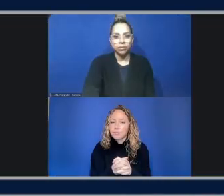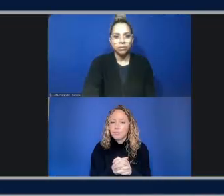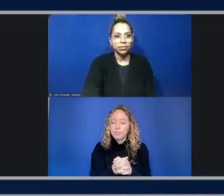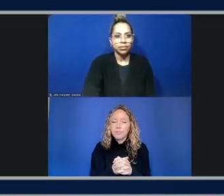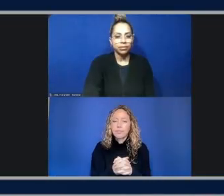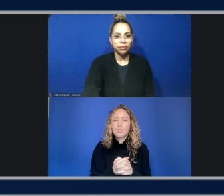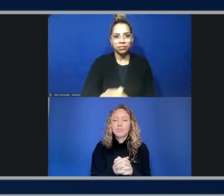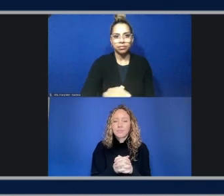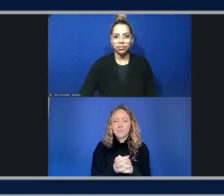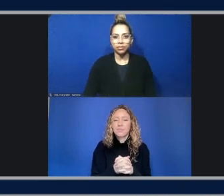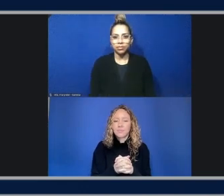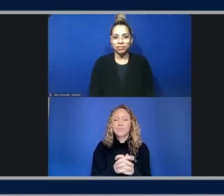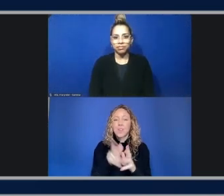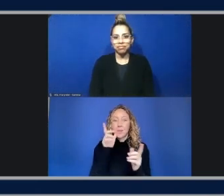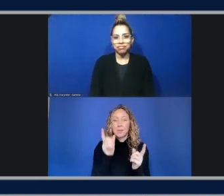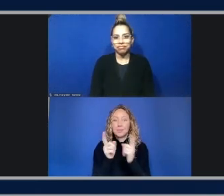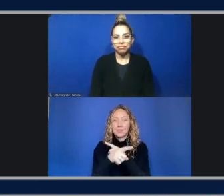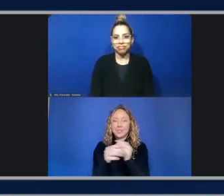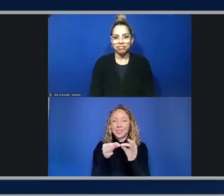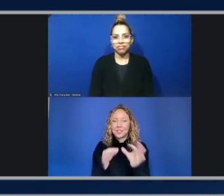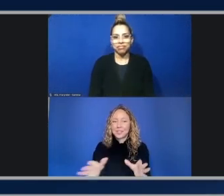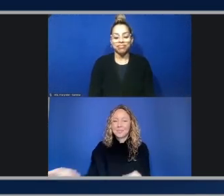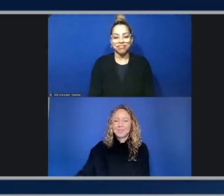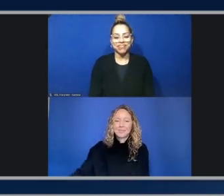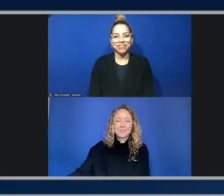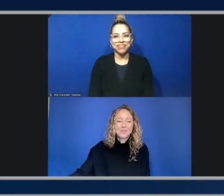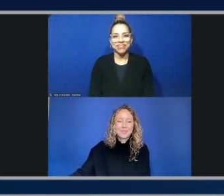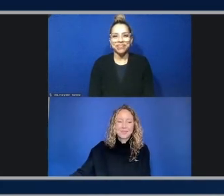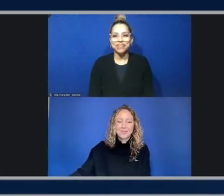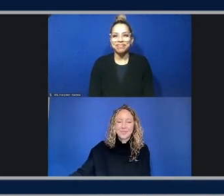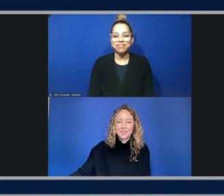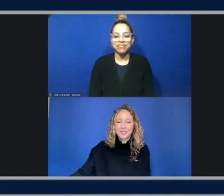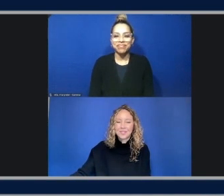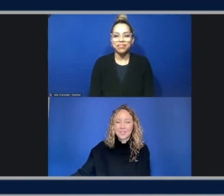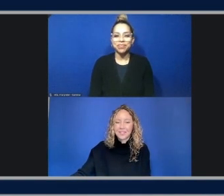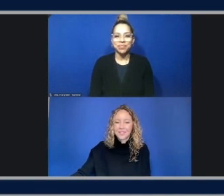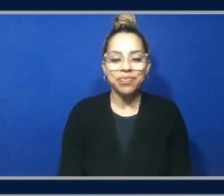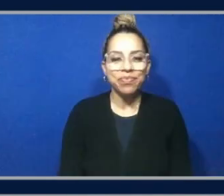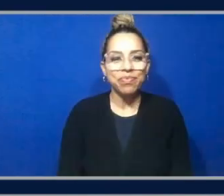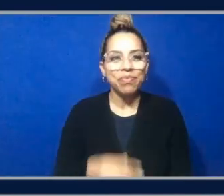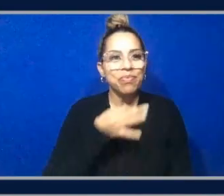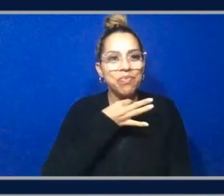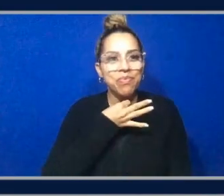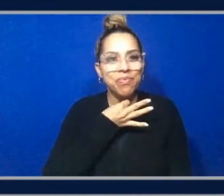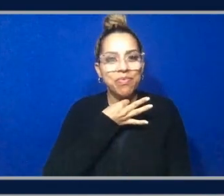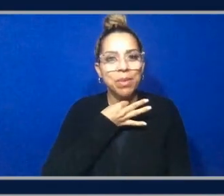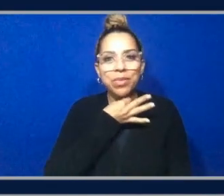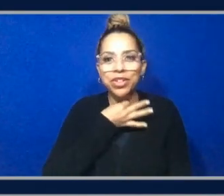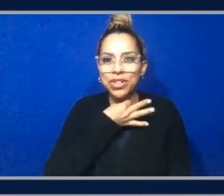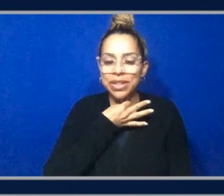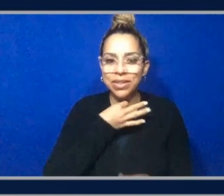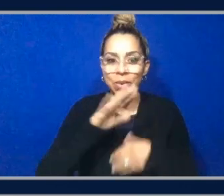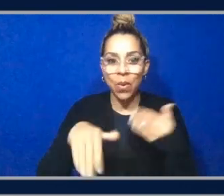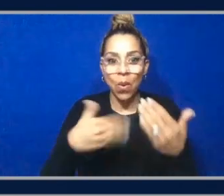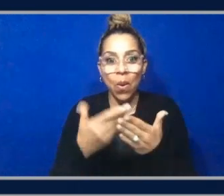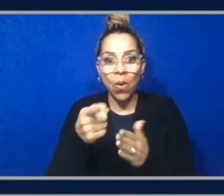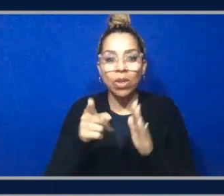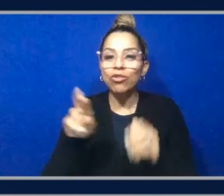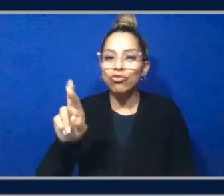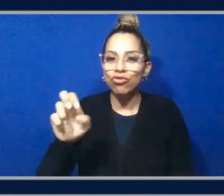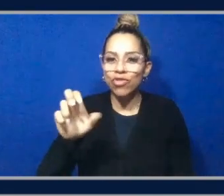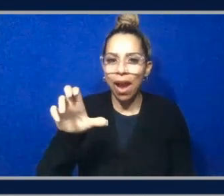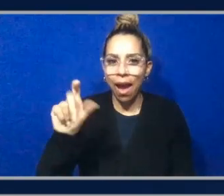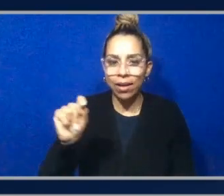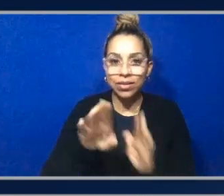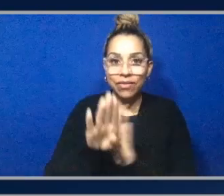use view hook that was the issue yeah and i want to hear from the react developers in the chat uh there we go what do you think about